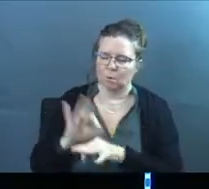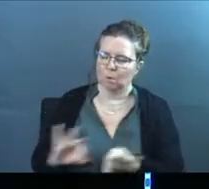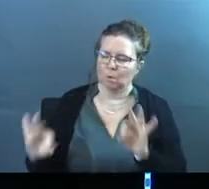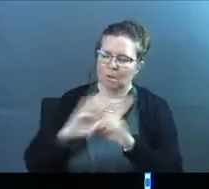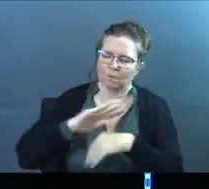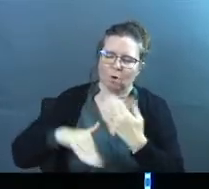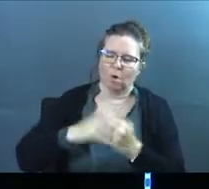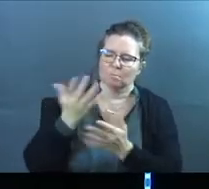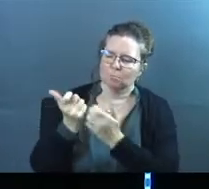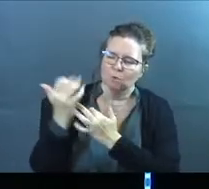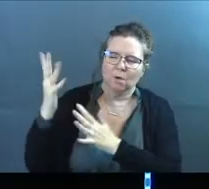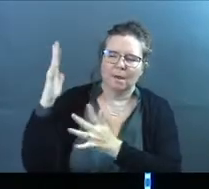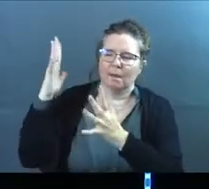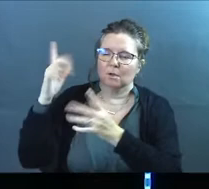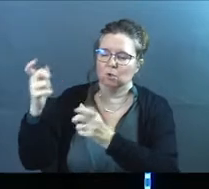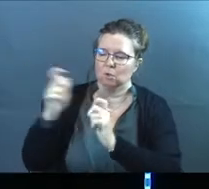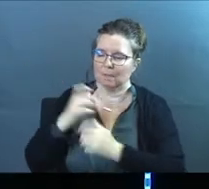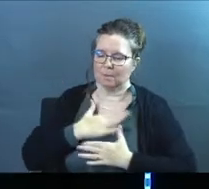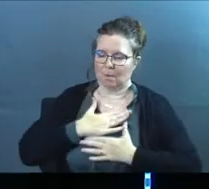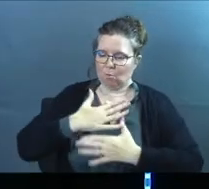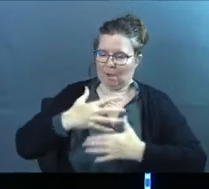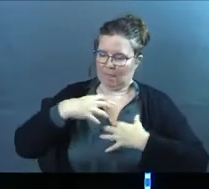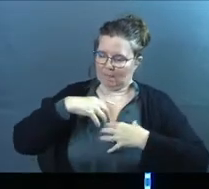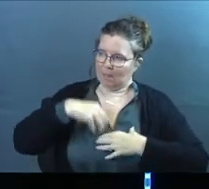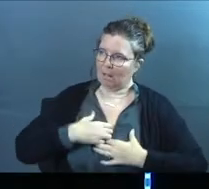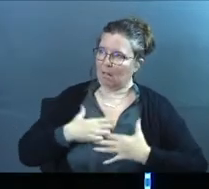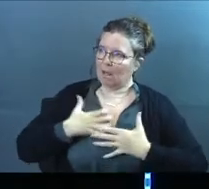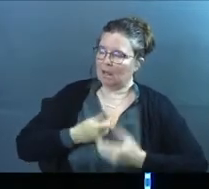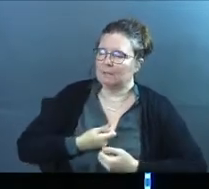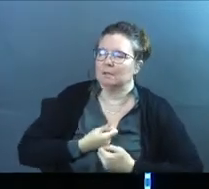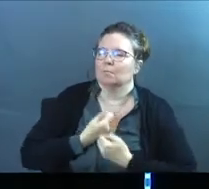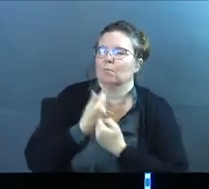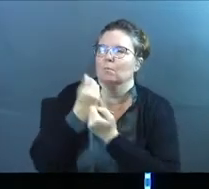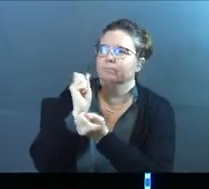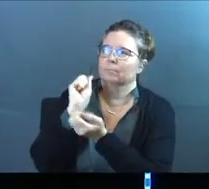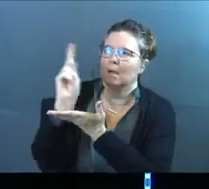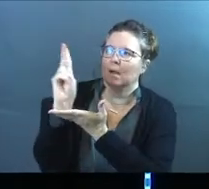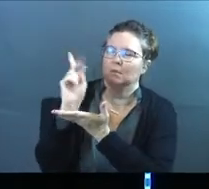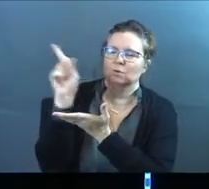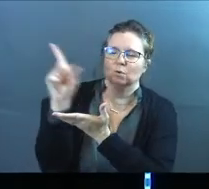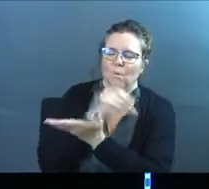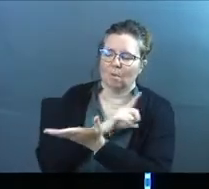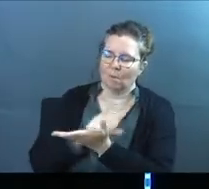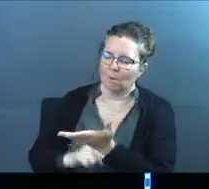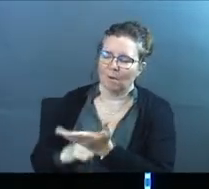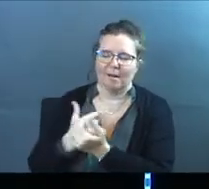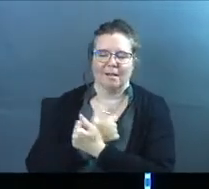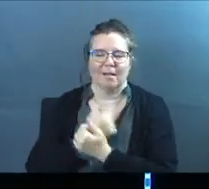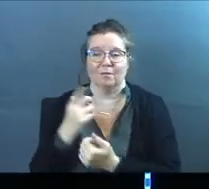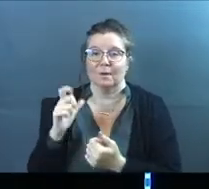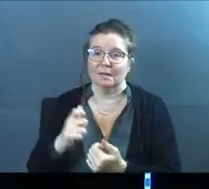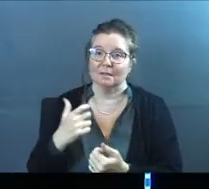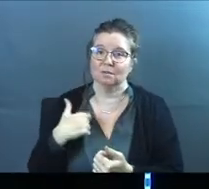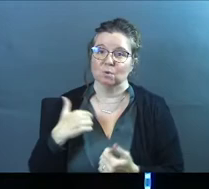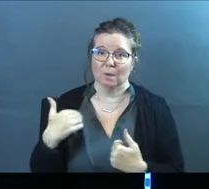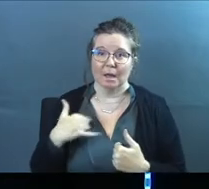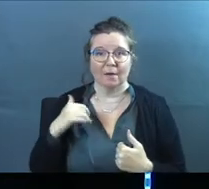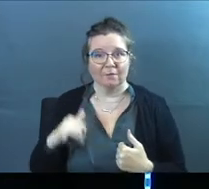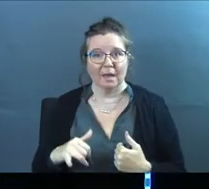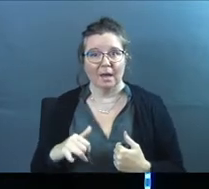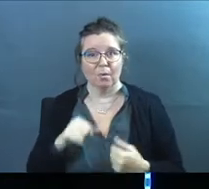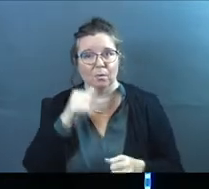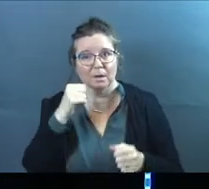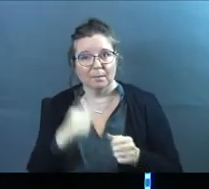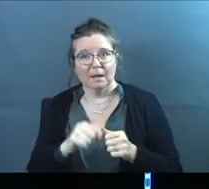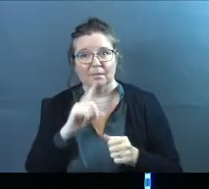all praise, God. You gave me the breath in my lungs, just like we sang. So let me pour it back out to you. You are Lord, and I love you. And I need to have that